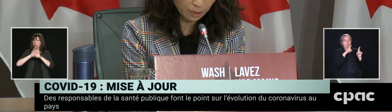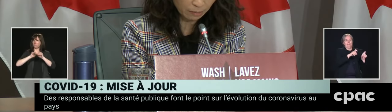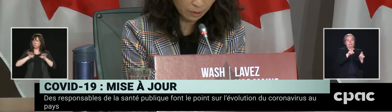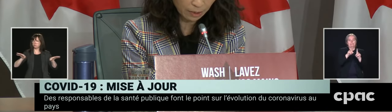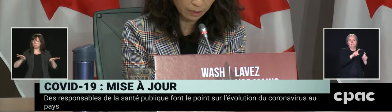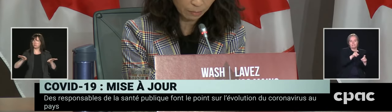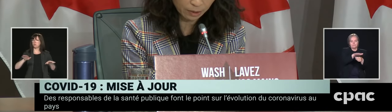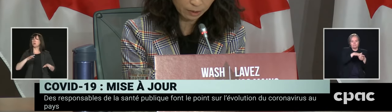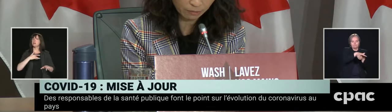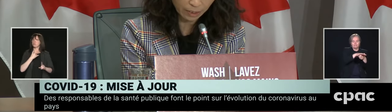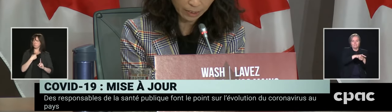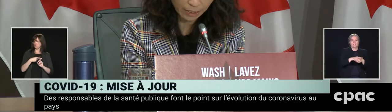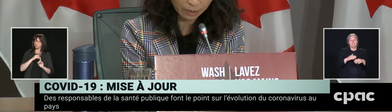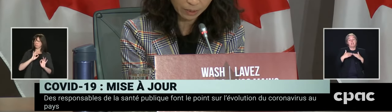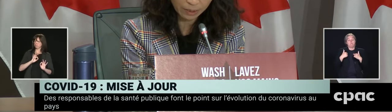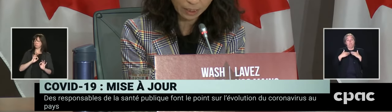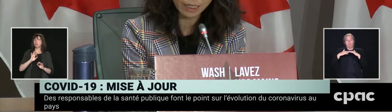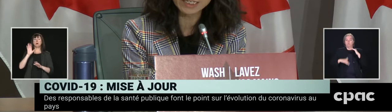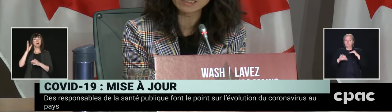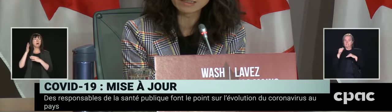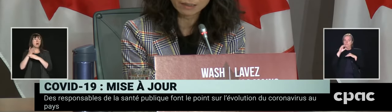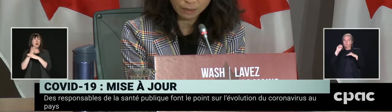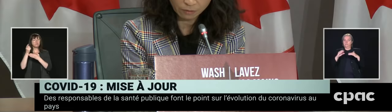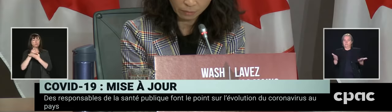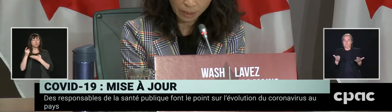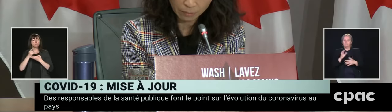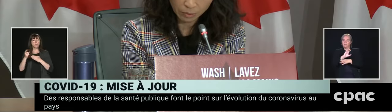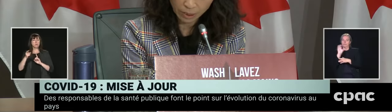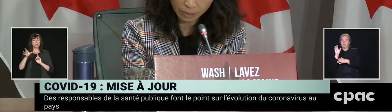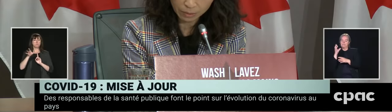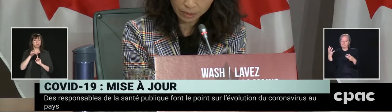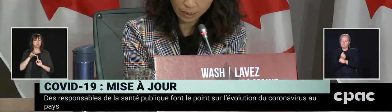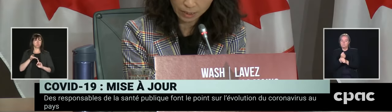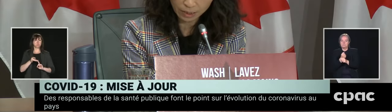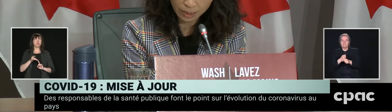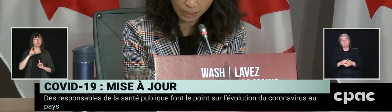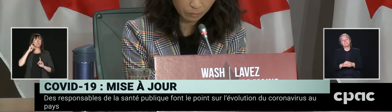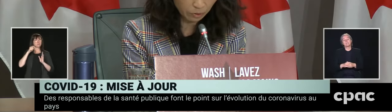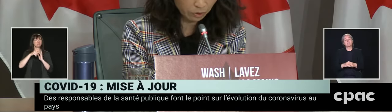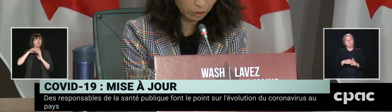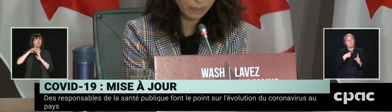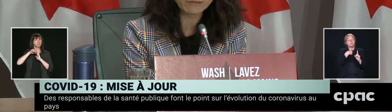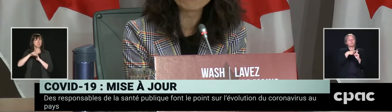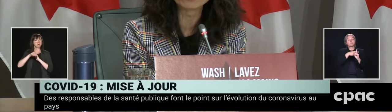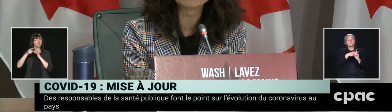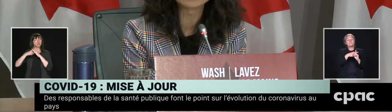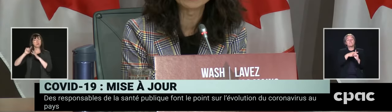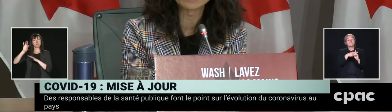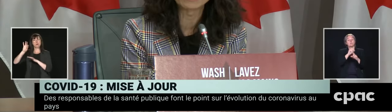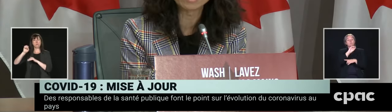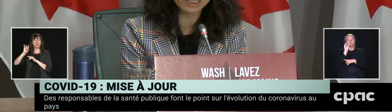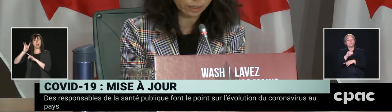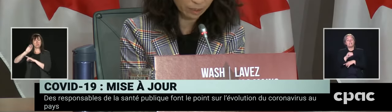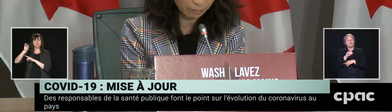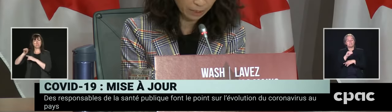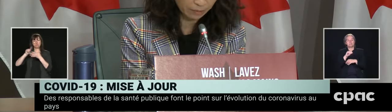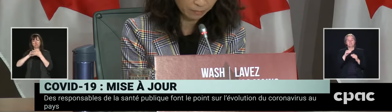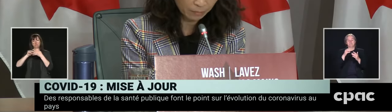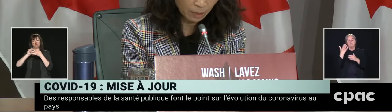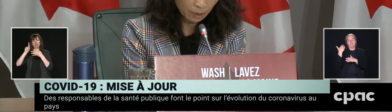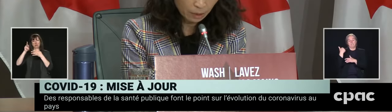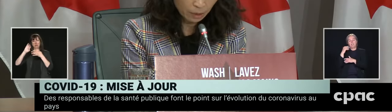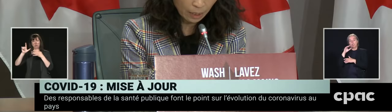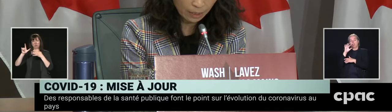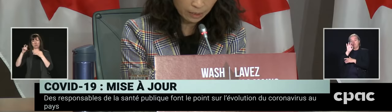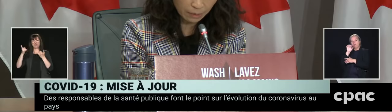weekly percent positive rate has been declining from 9.8 percent in early April to about 4 percent now in early May.